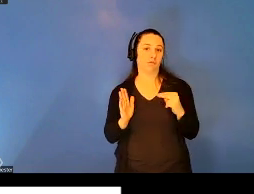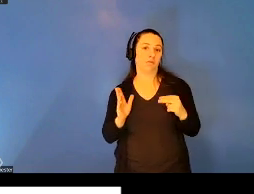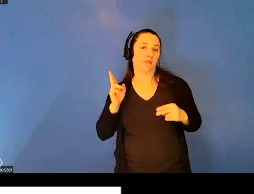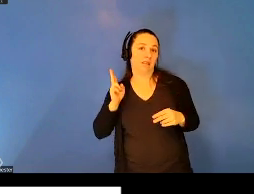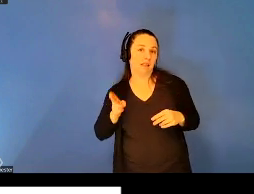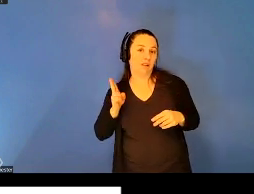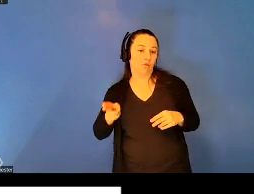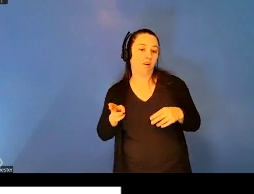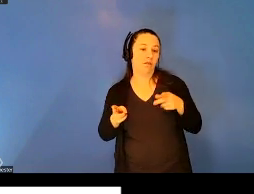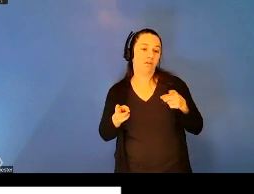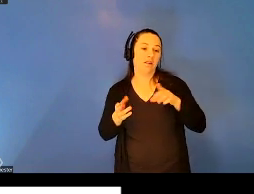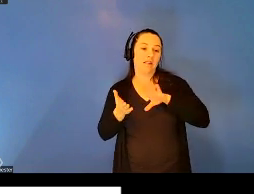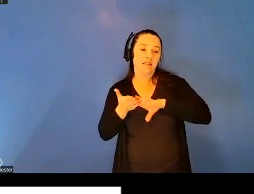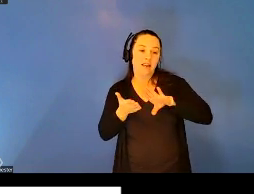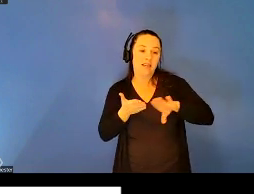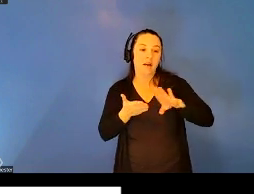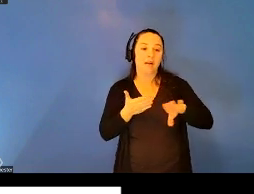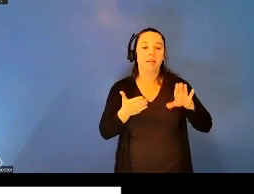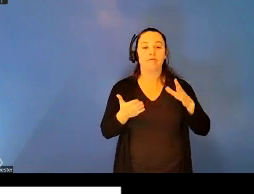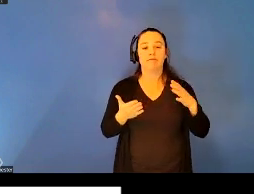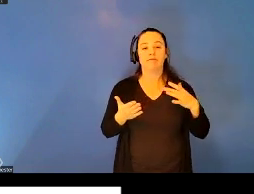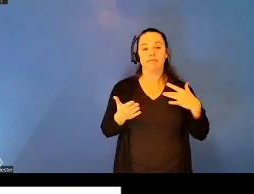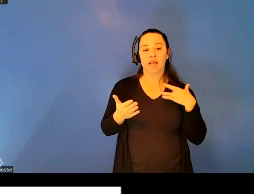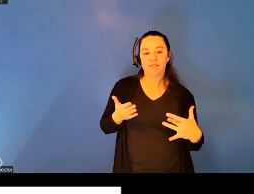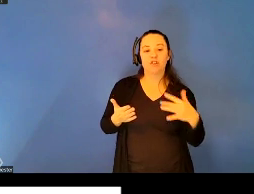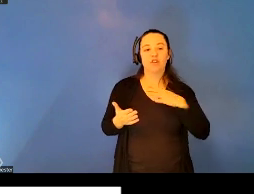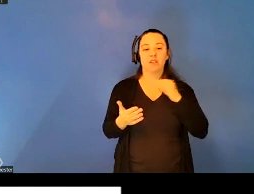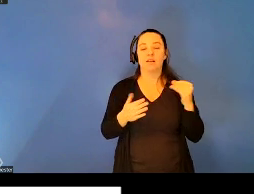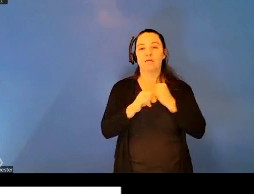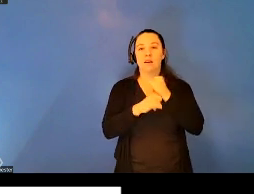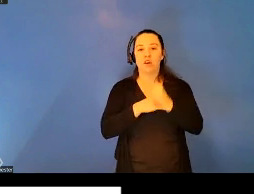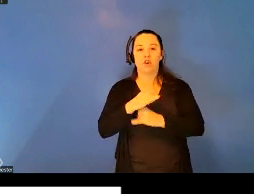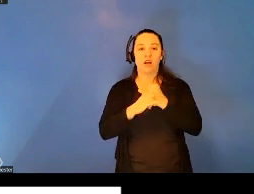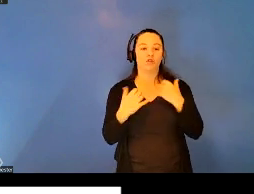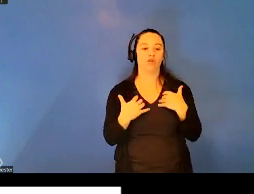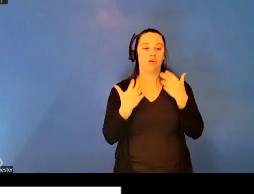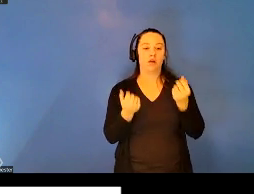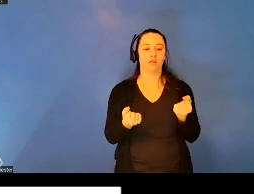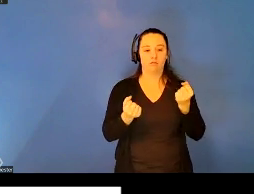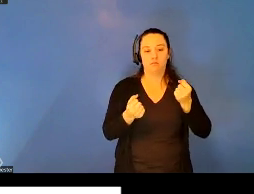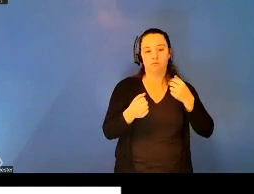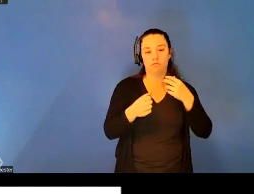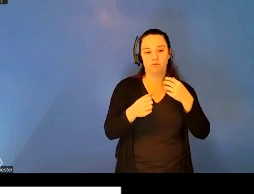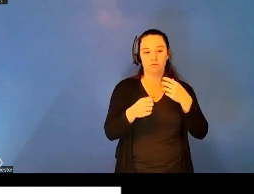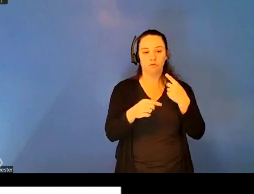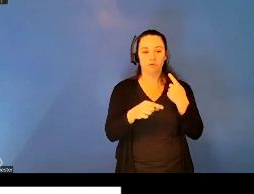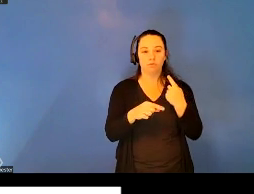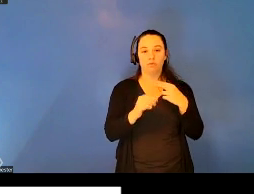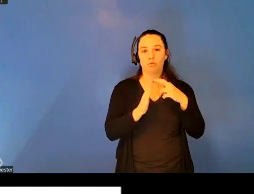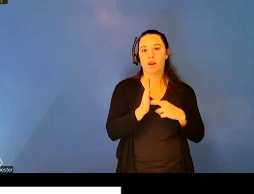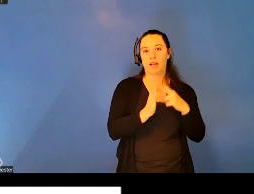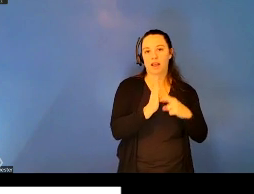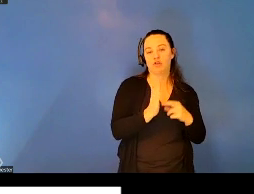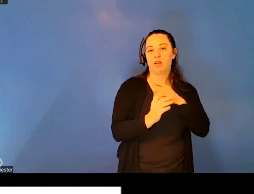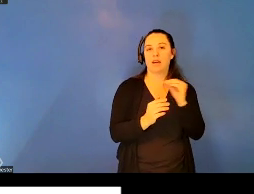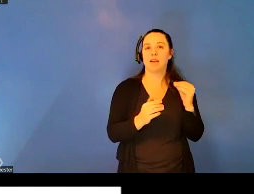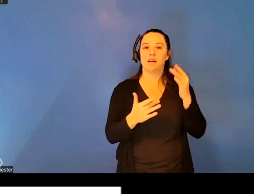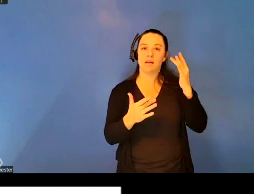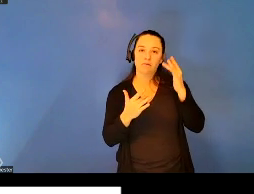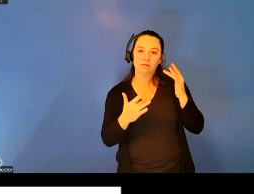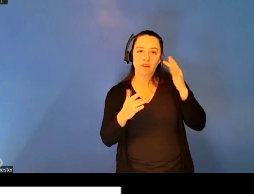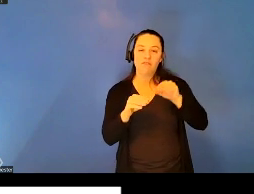conventions, the international health regulation, and the wider universe of what I call international infectious disease control. So